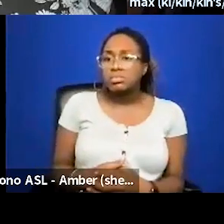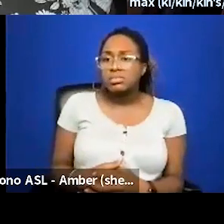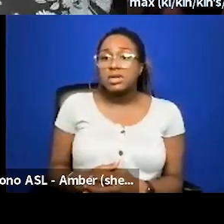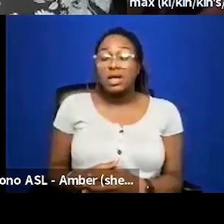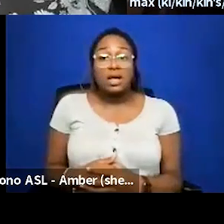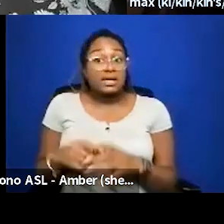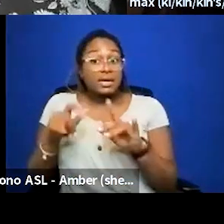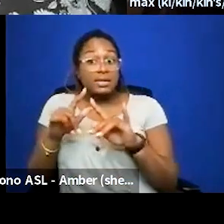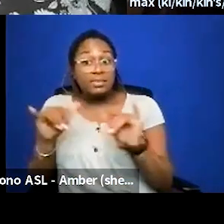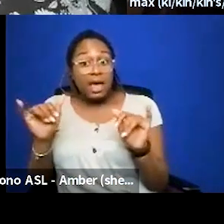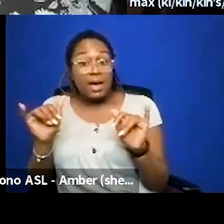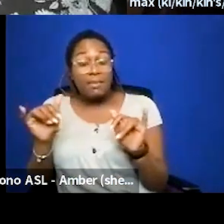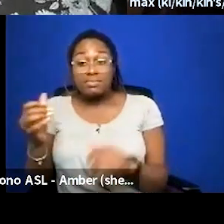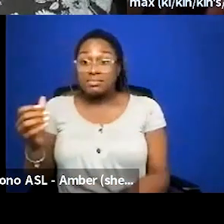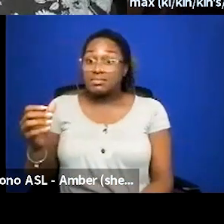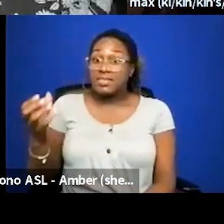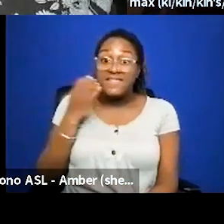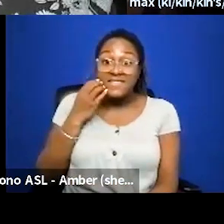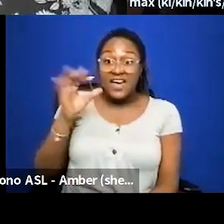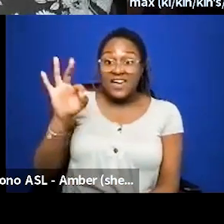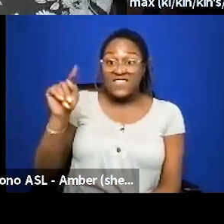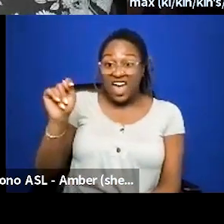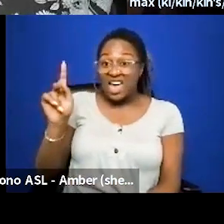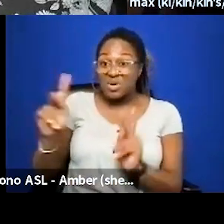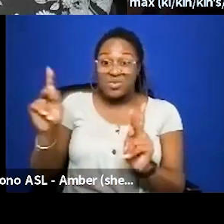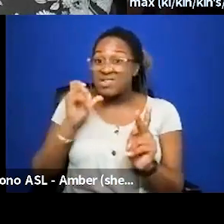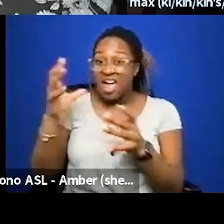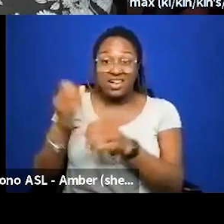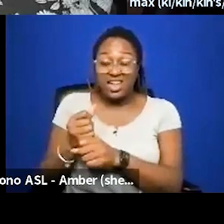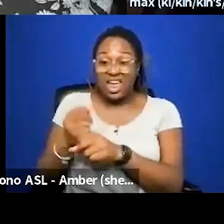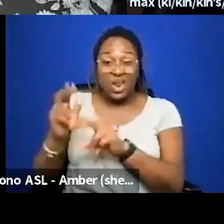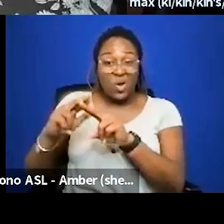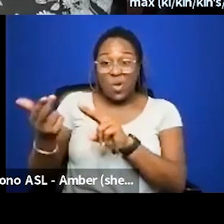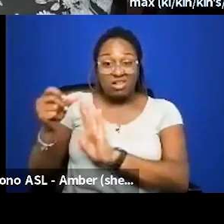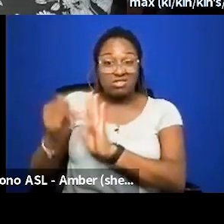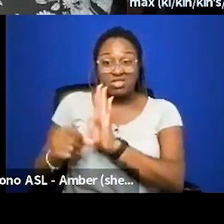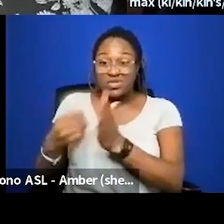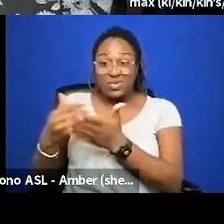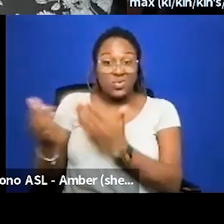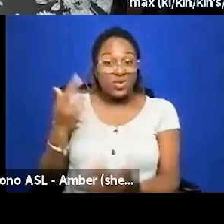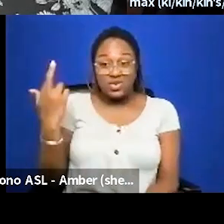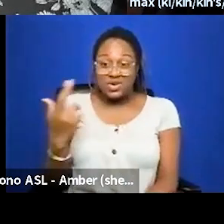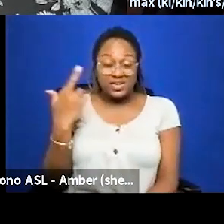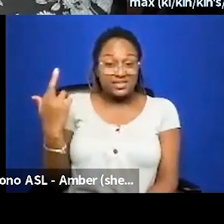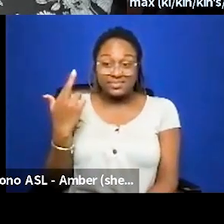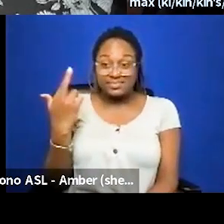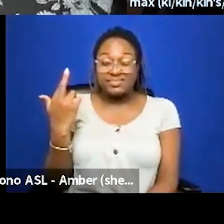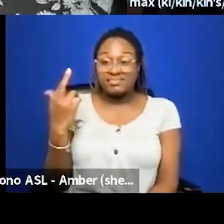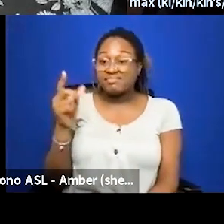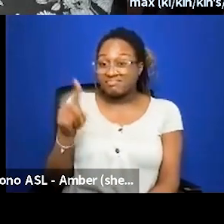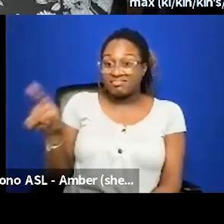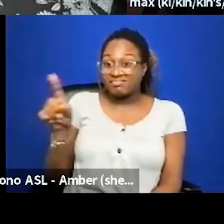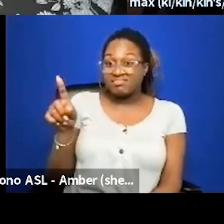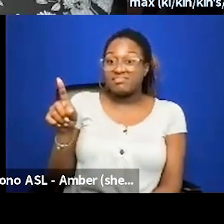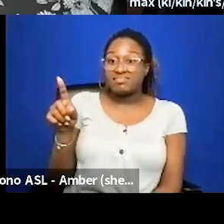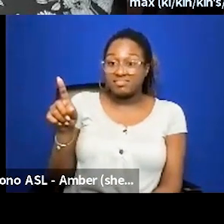the fattest folks who weren't getting weight loss surgery for you know whatever reasons uh they were